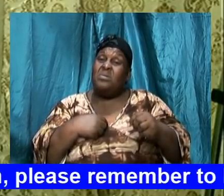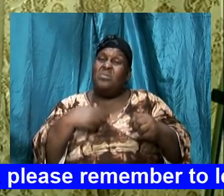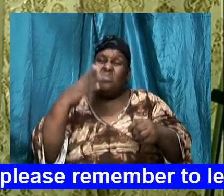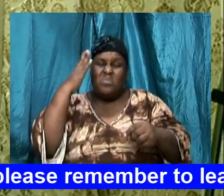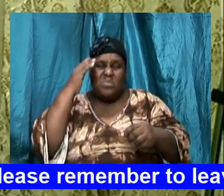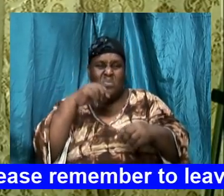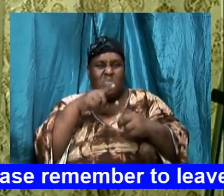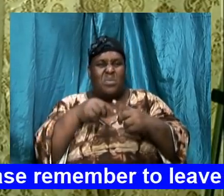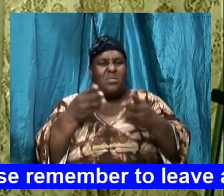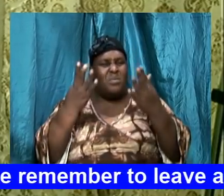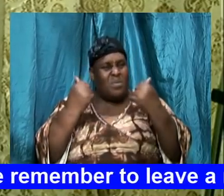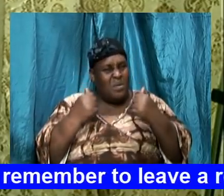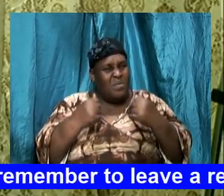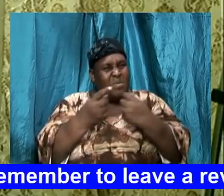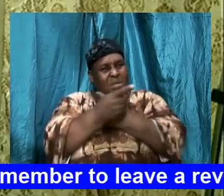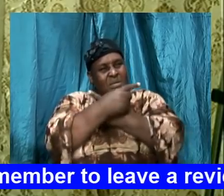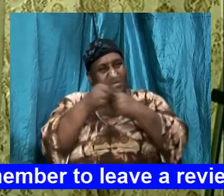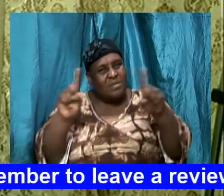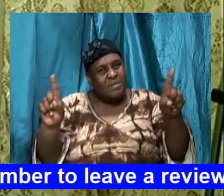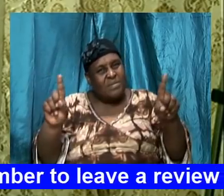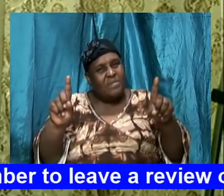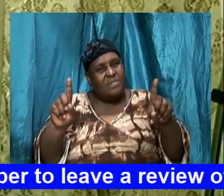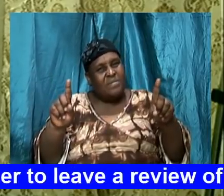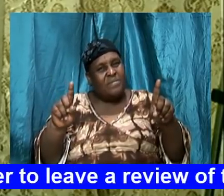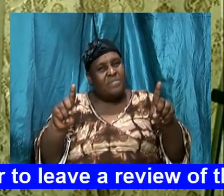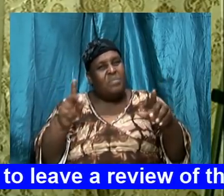from areas of weakness